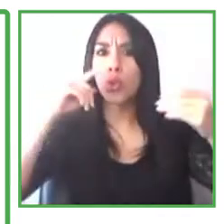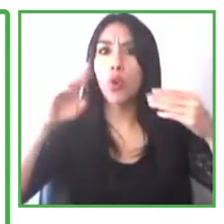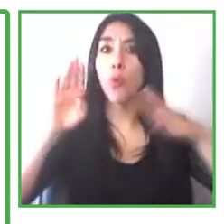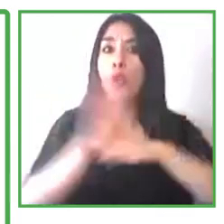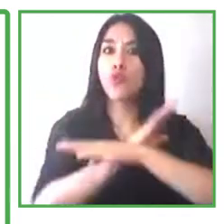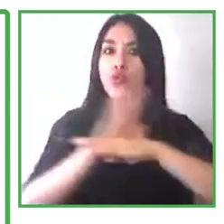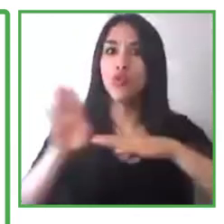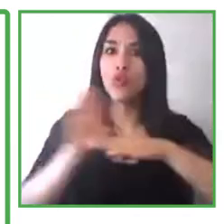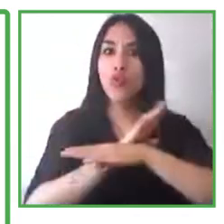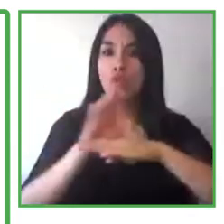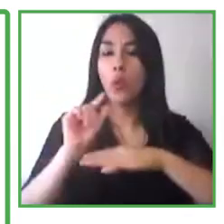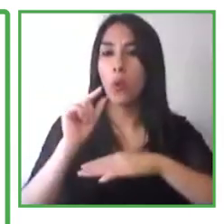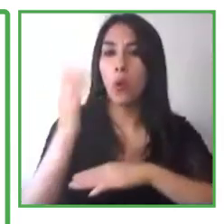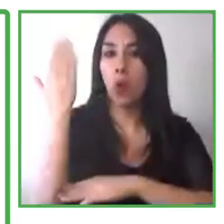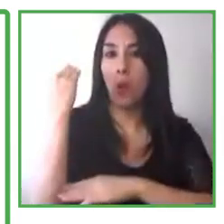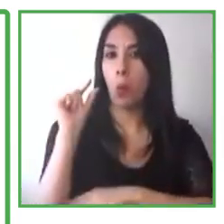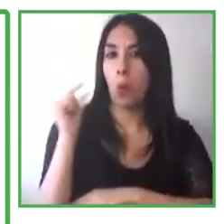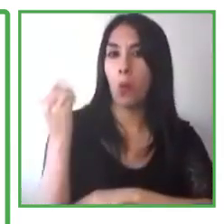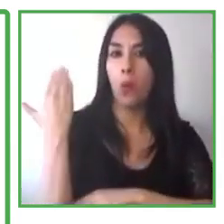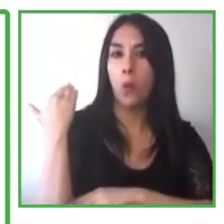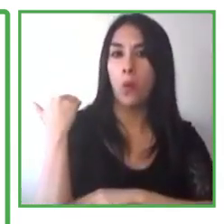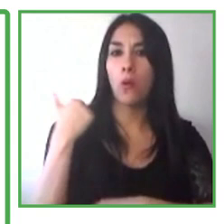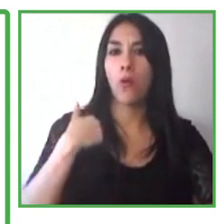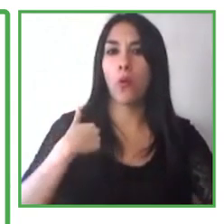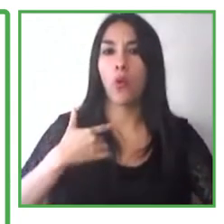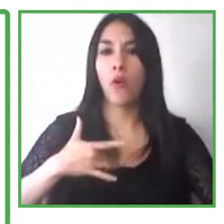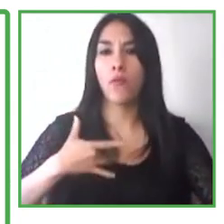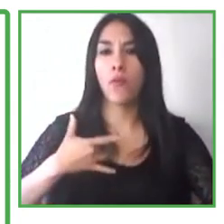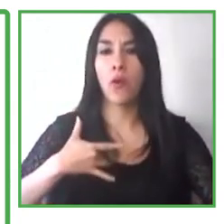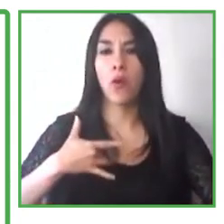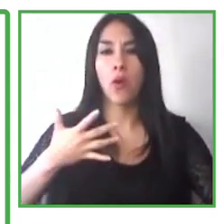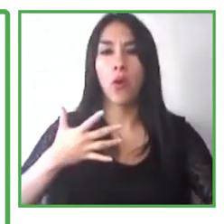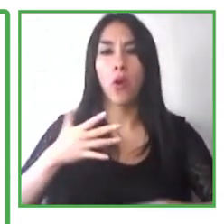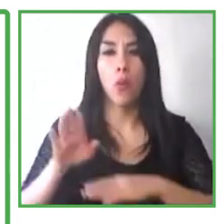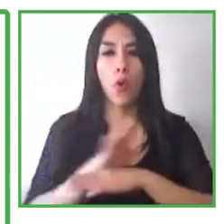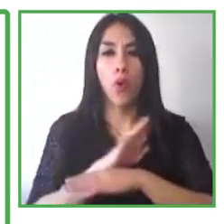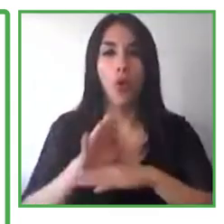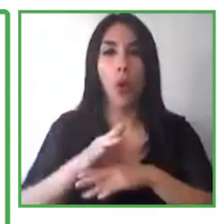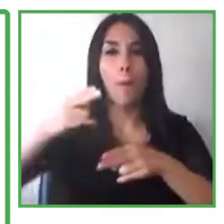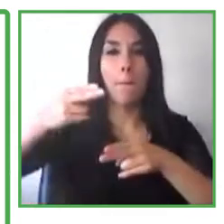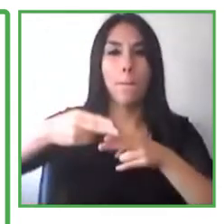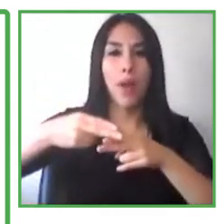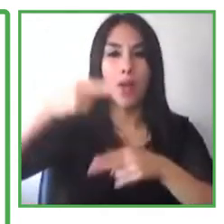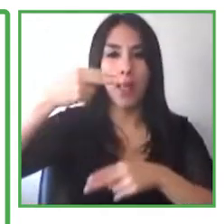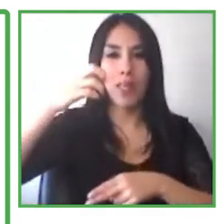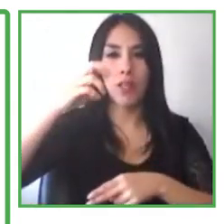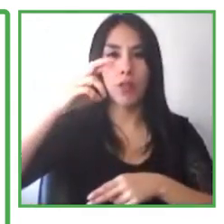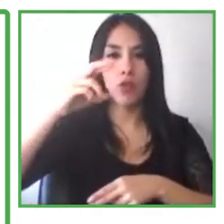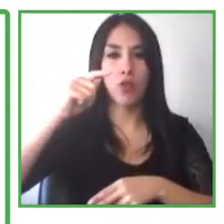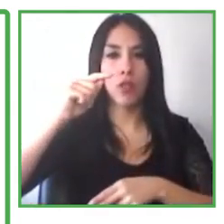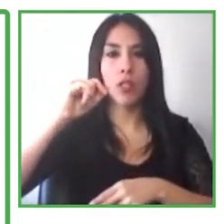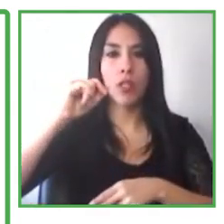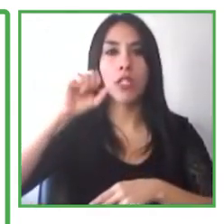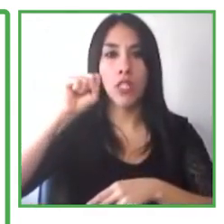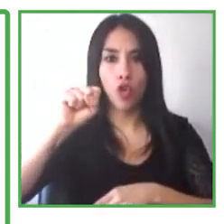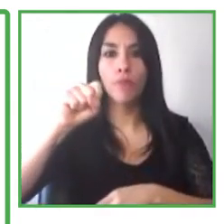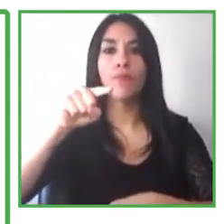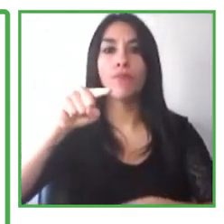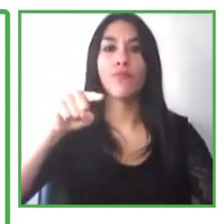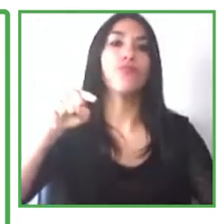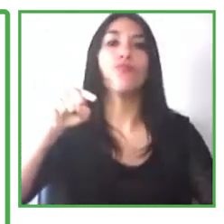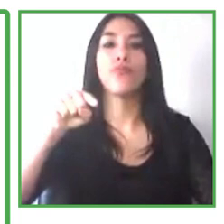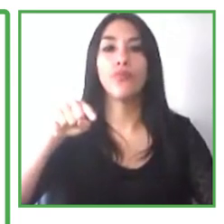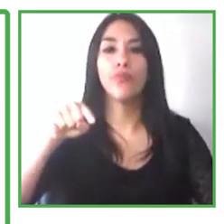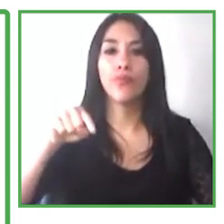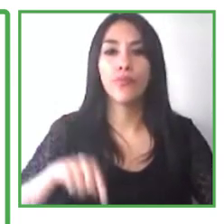globally, and my primary focus is enabling employment for people with disabilities in the technology sector, in